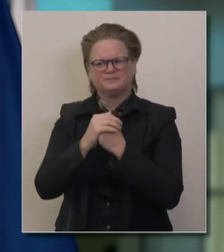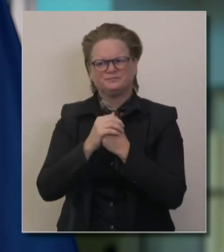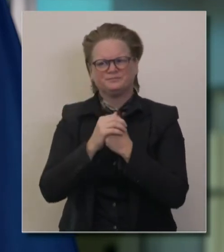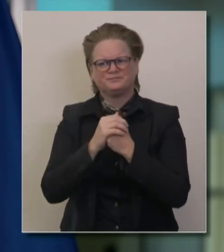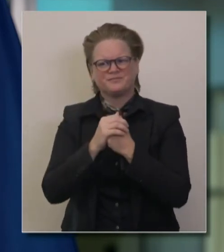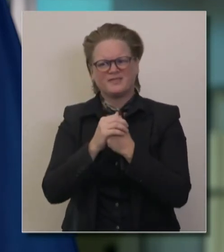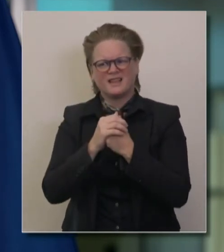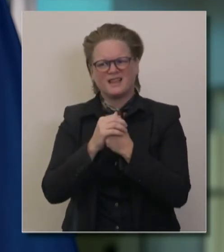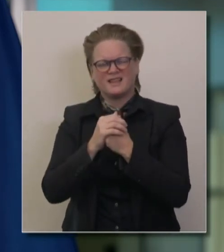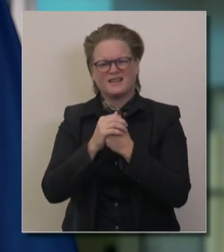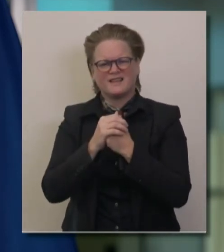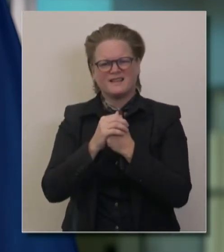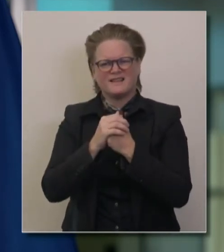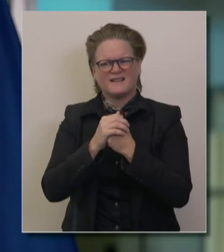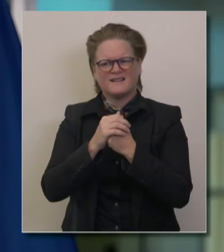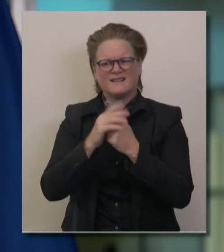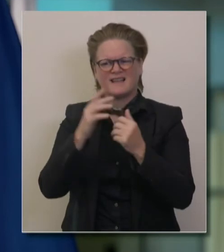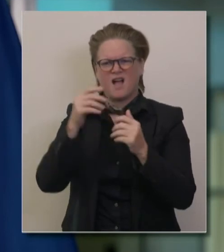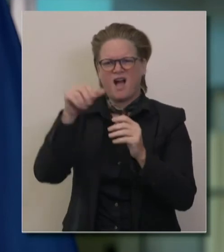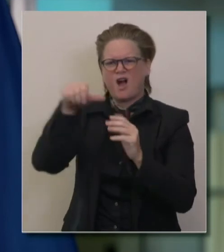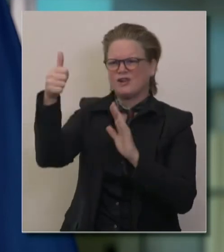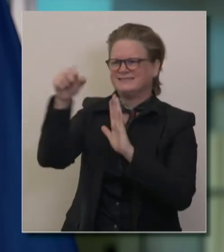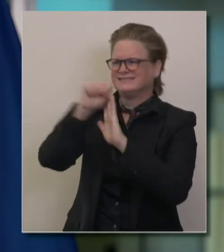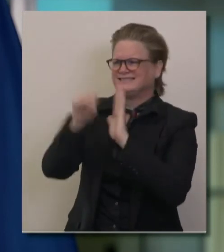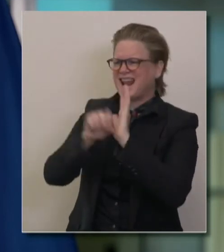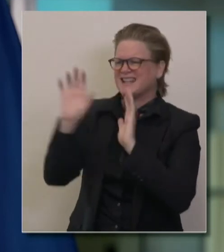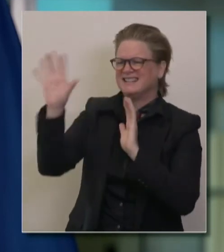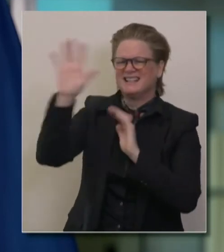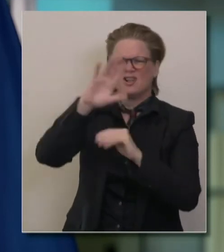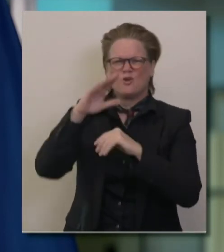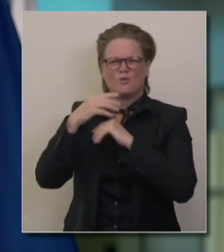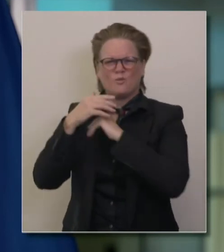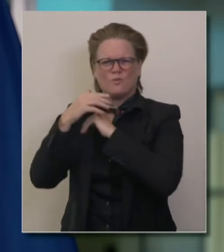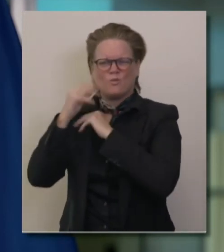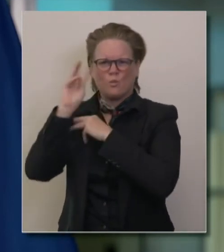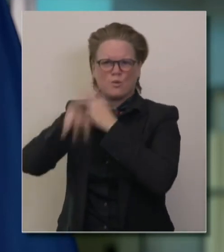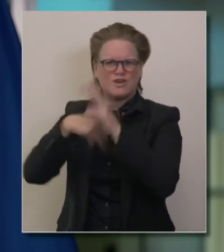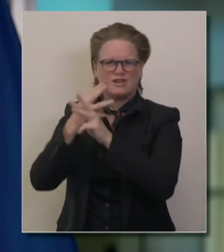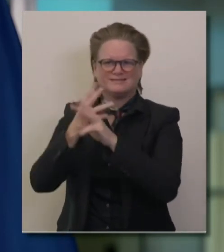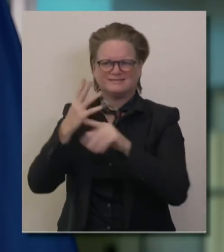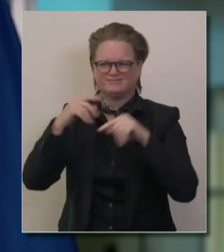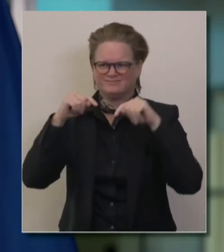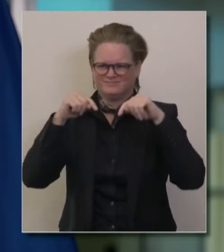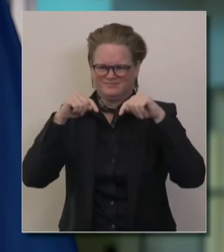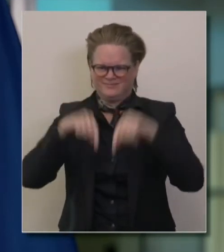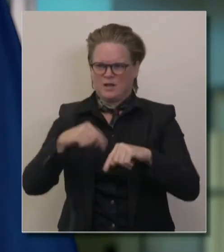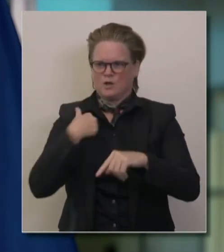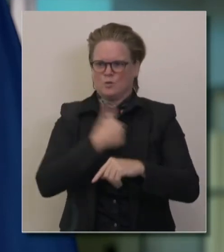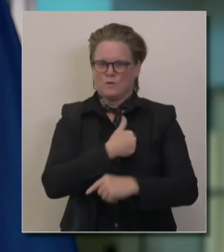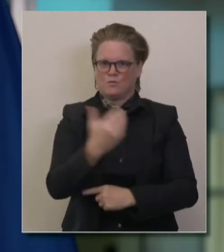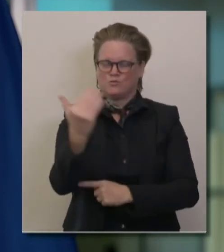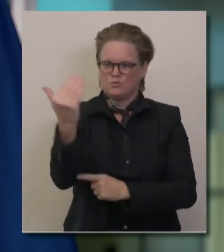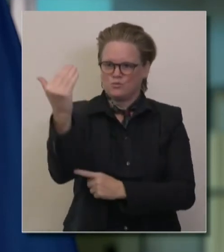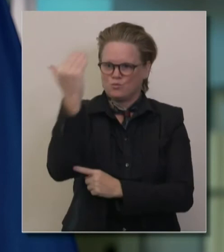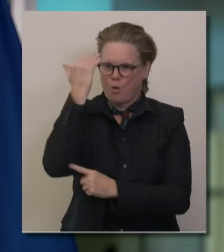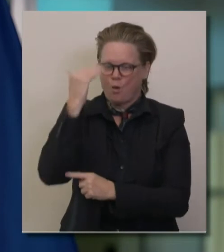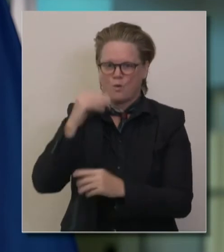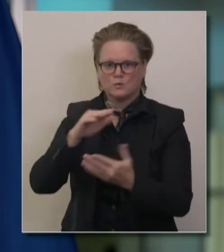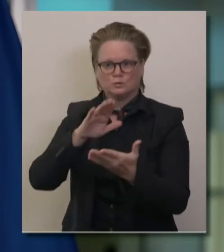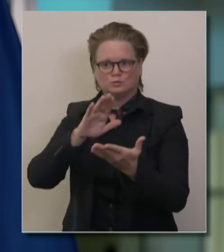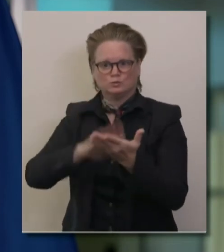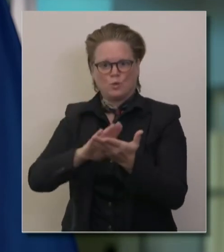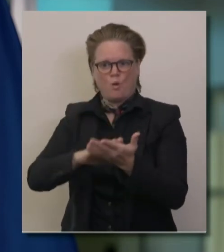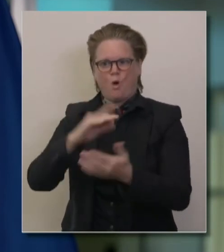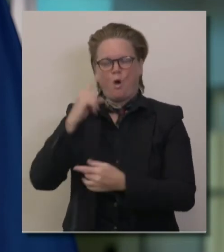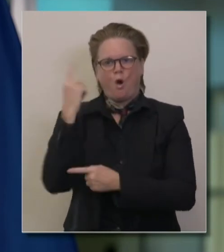the globe, and how that is a real bottom-up process, not a command and control structure. Localism, I